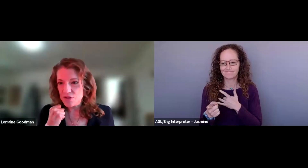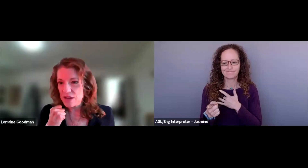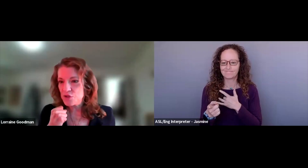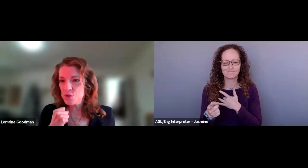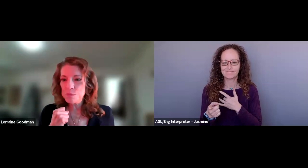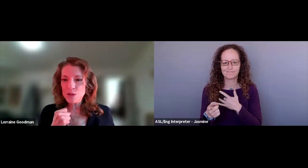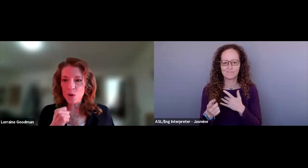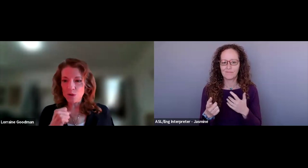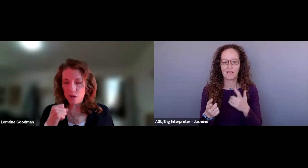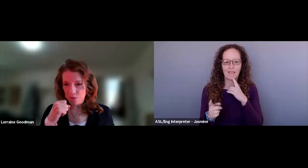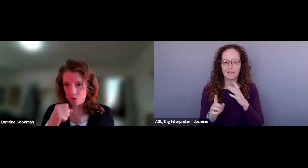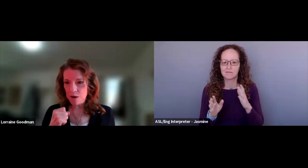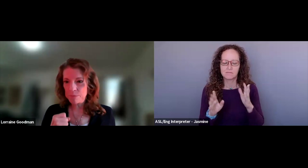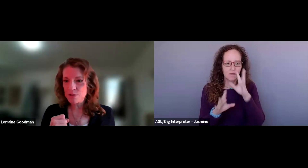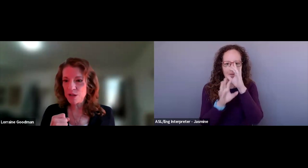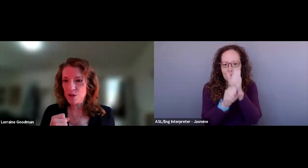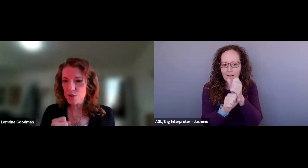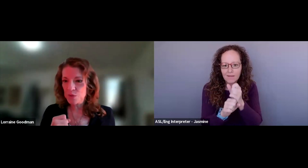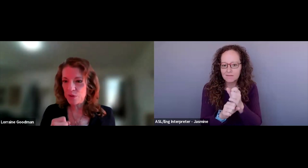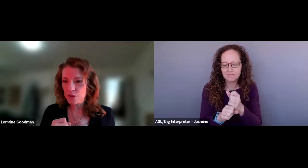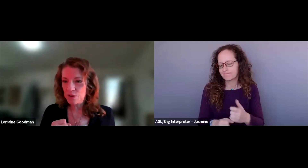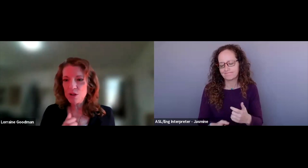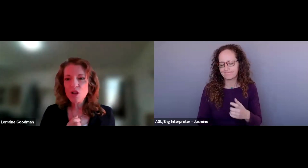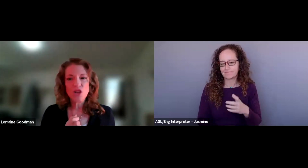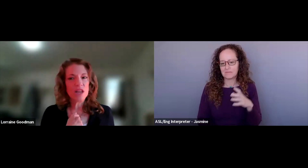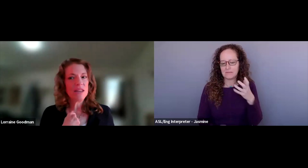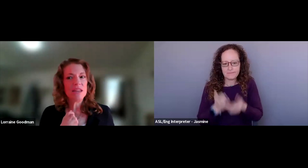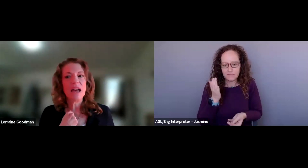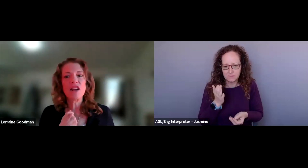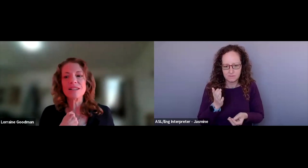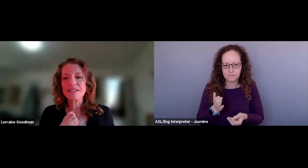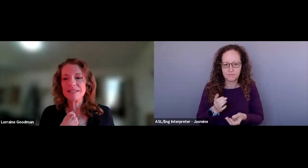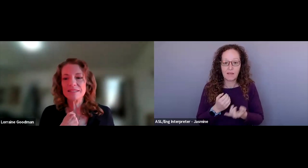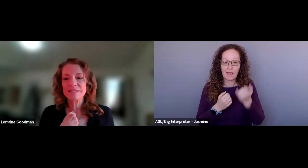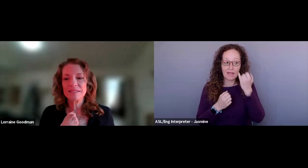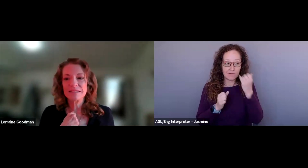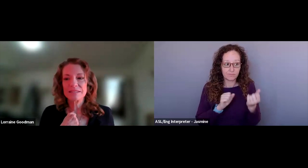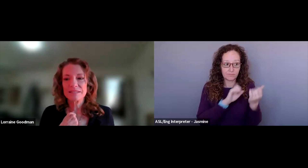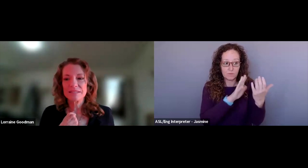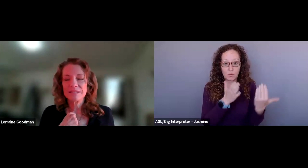truth be told, if you are approaching a new funder, you need that heart.